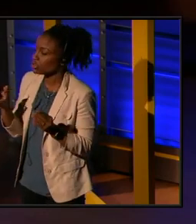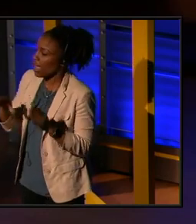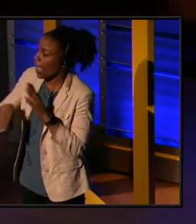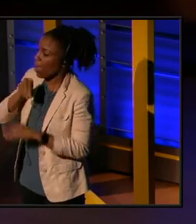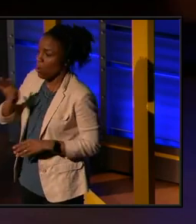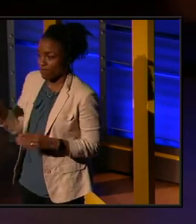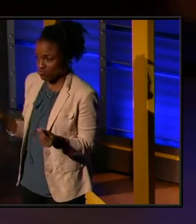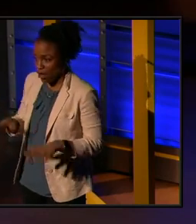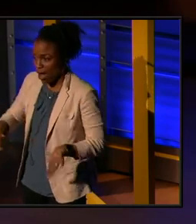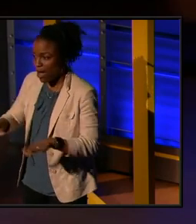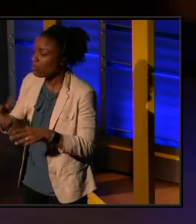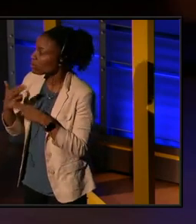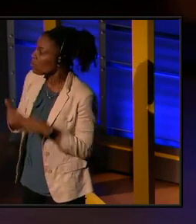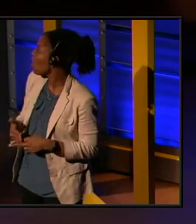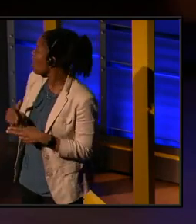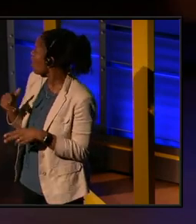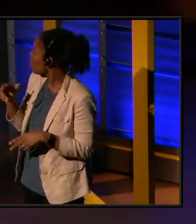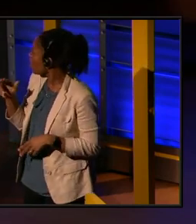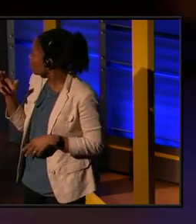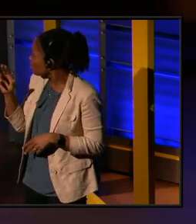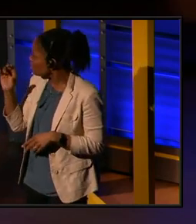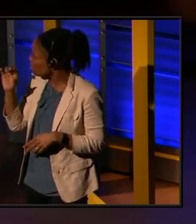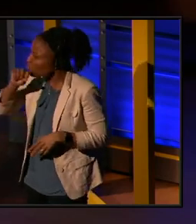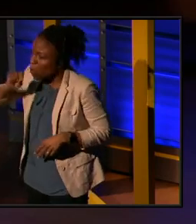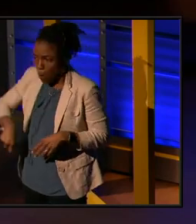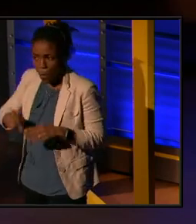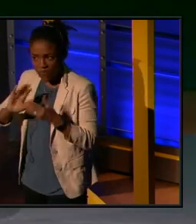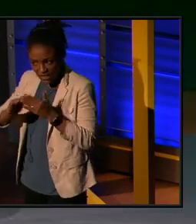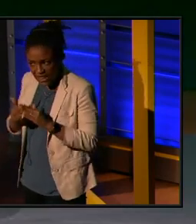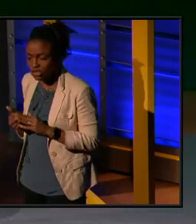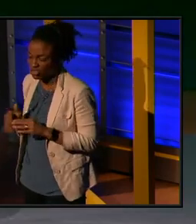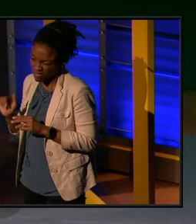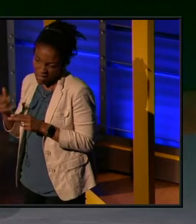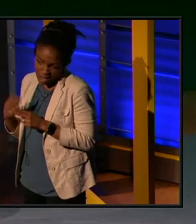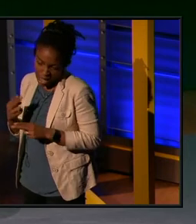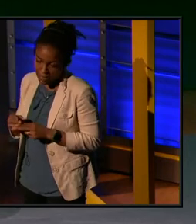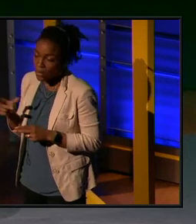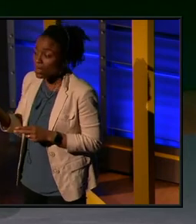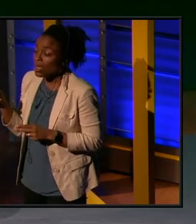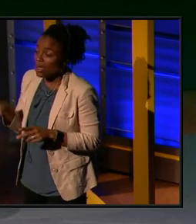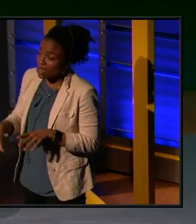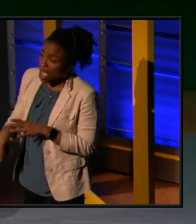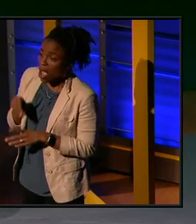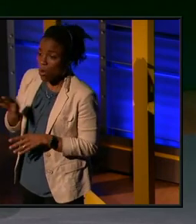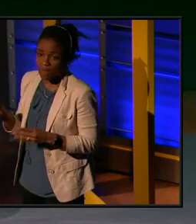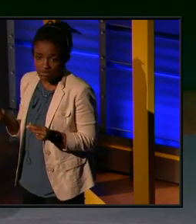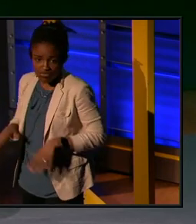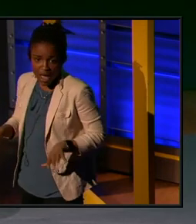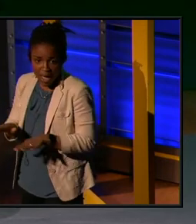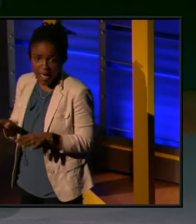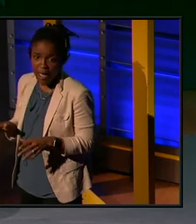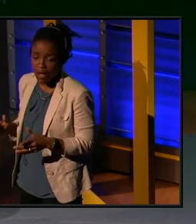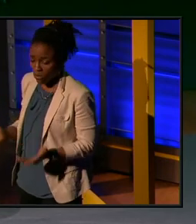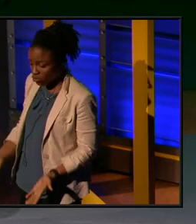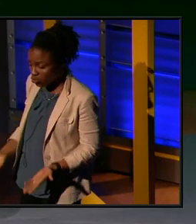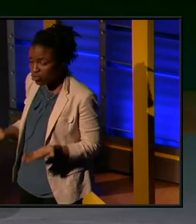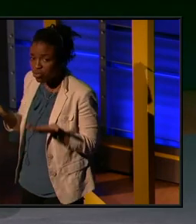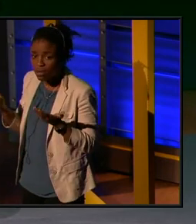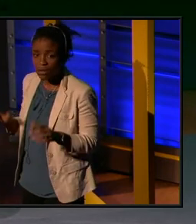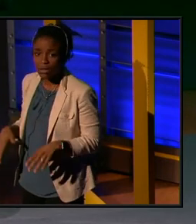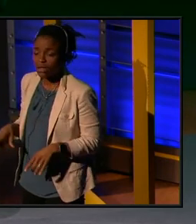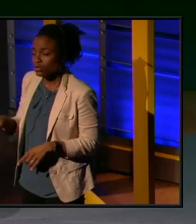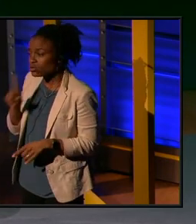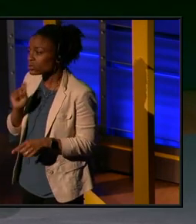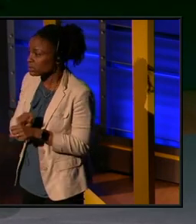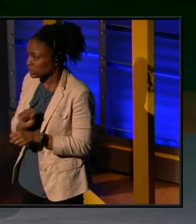called Nunalak or the old village. And as the old village is coming out, you're literally here. And